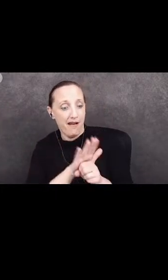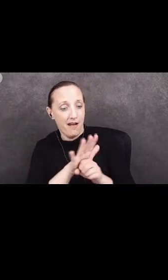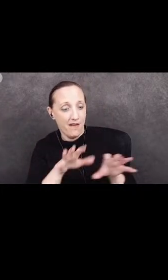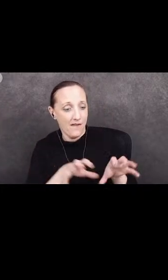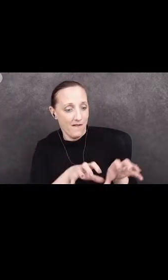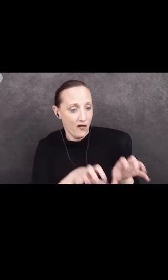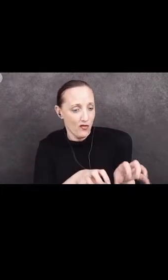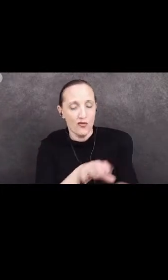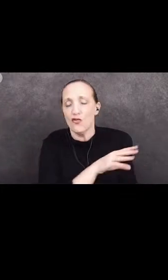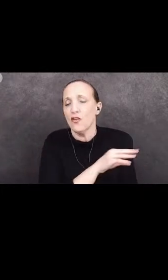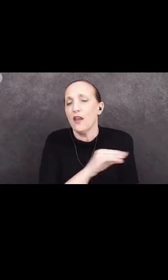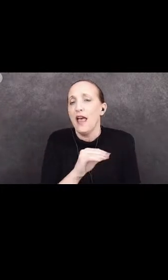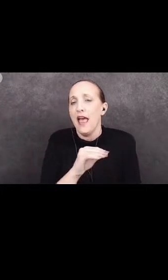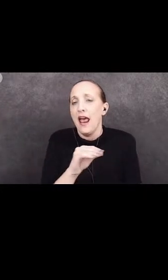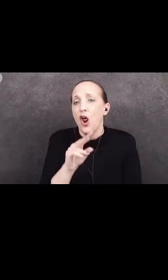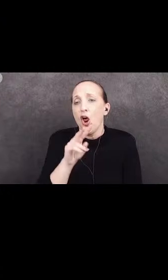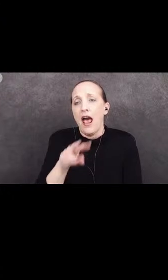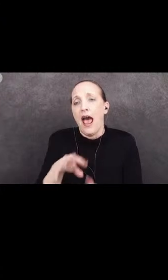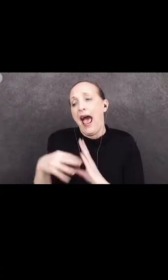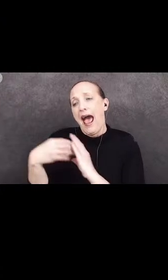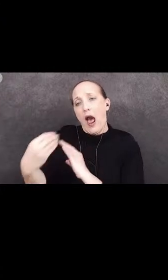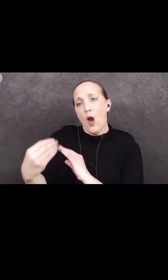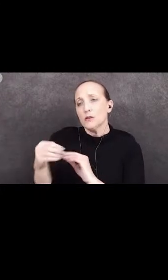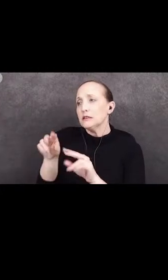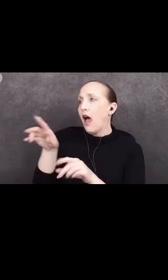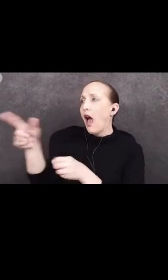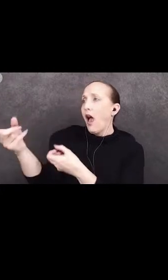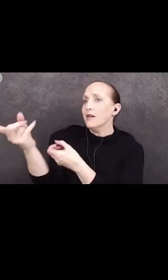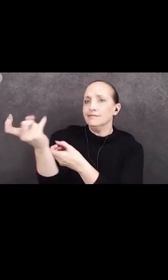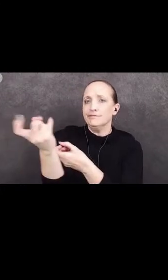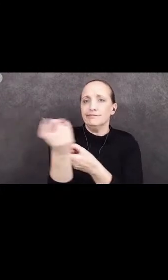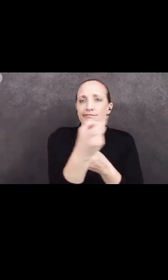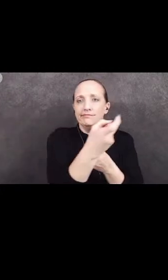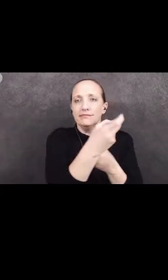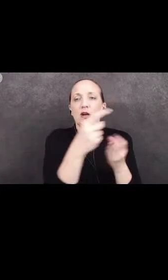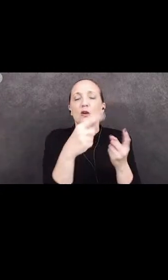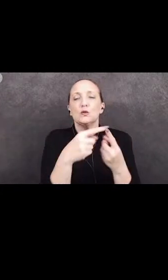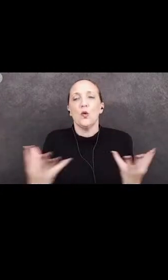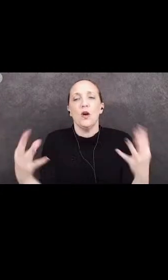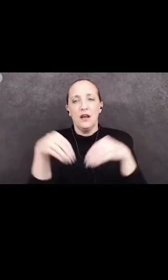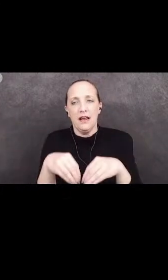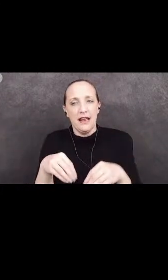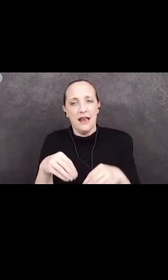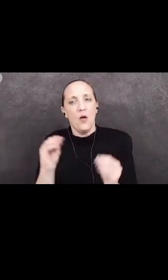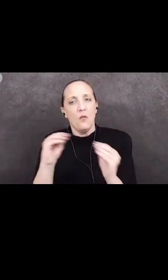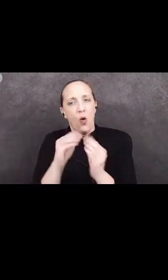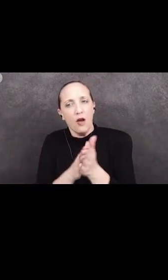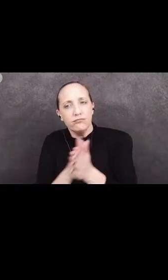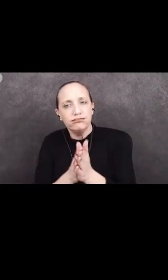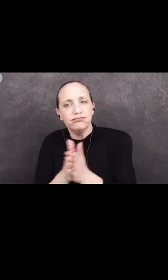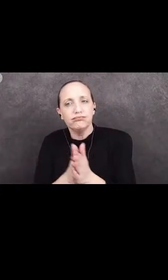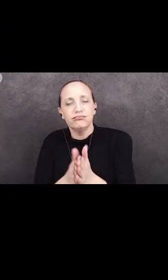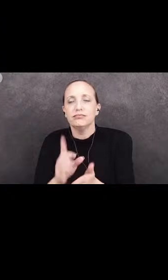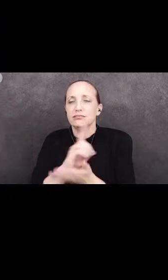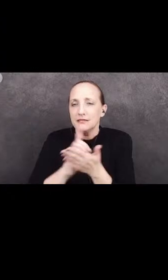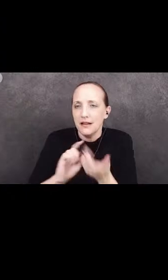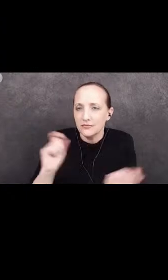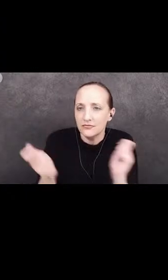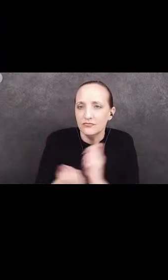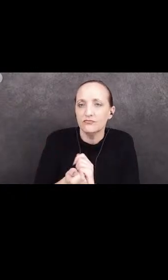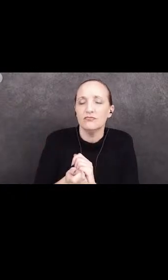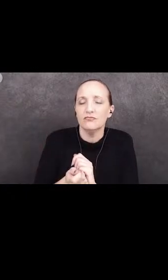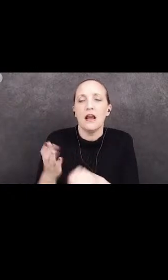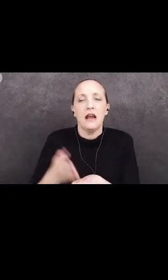outside ourselves for proven ways to re-energize and redesign to truly more, to improve